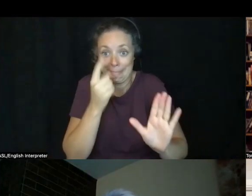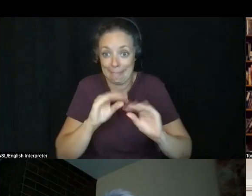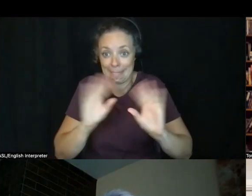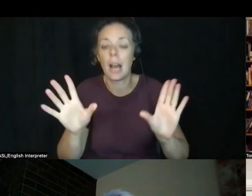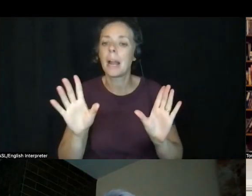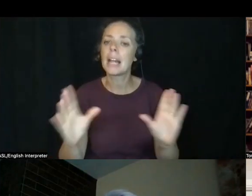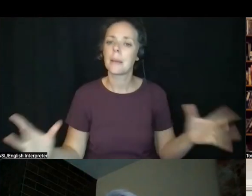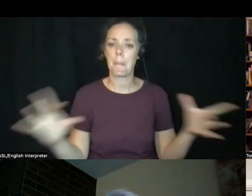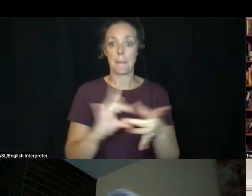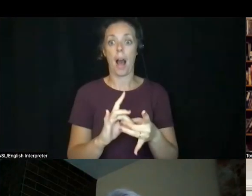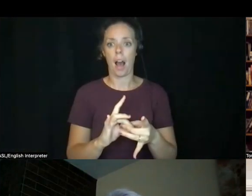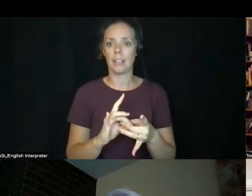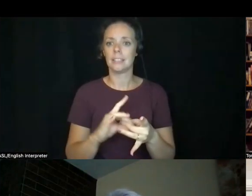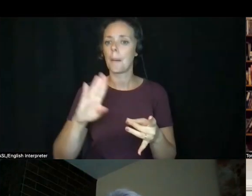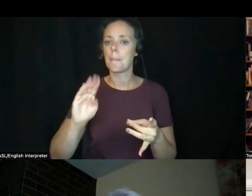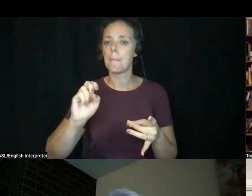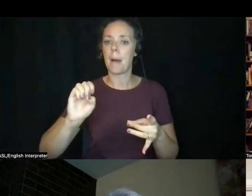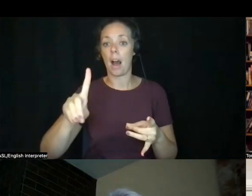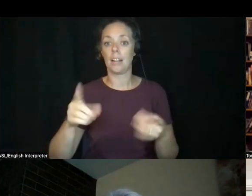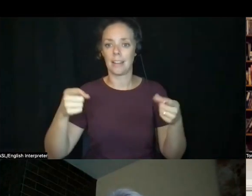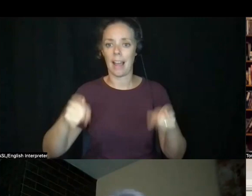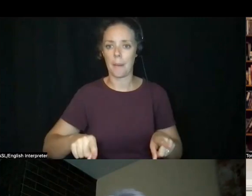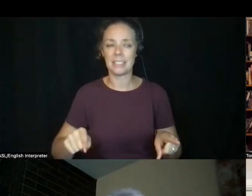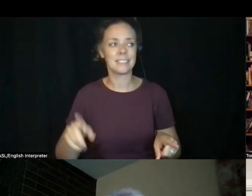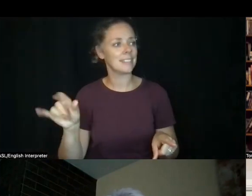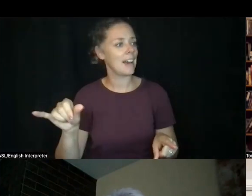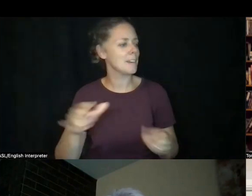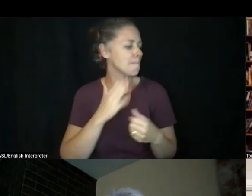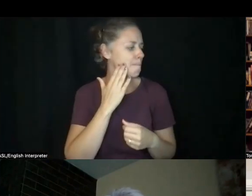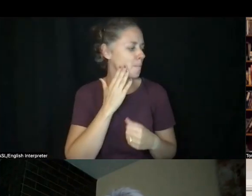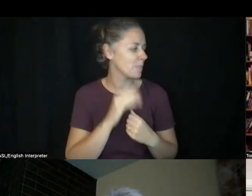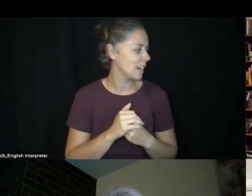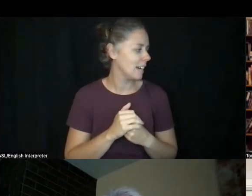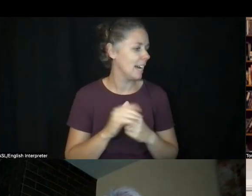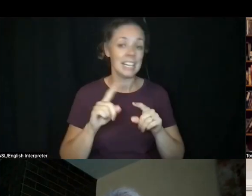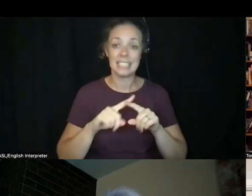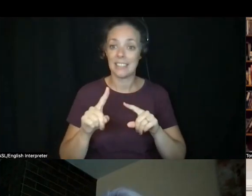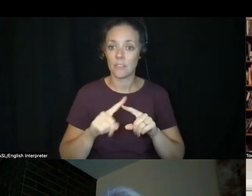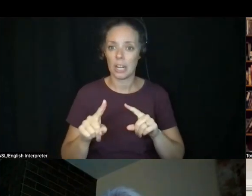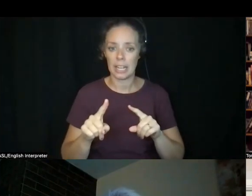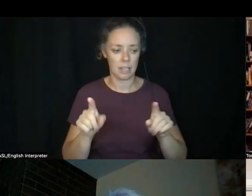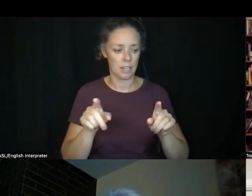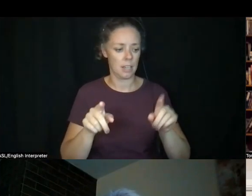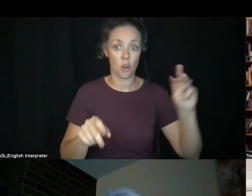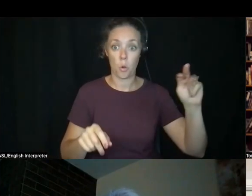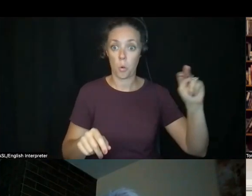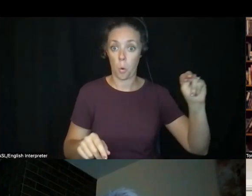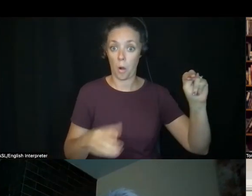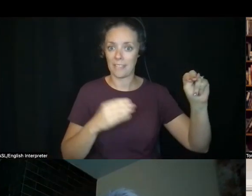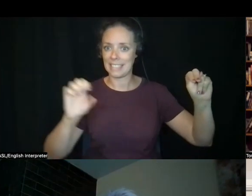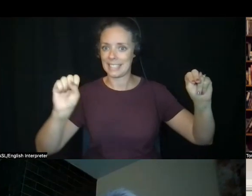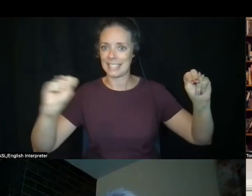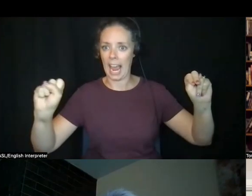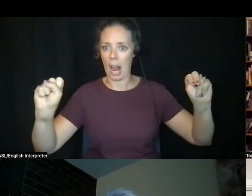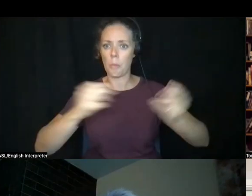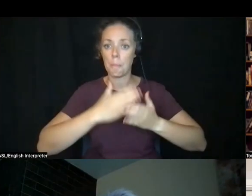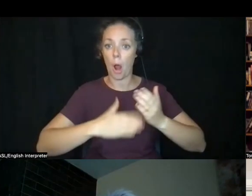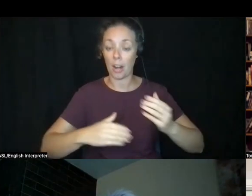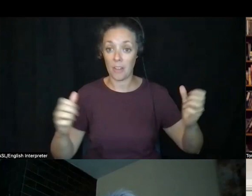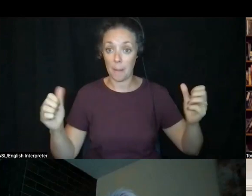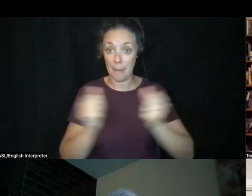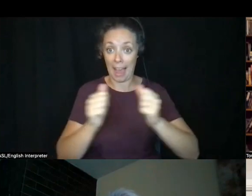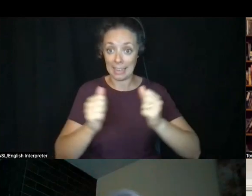like the polar, the different polarized pieces of a magnet coming together that make that